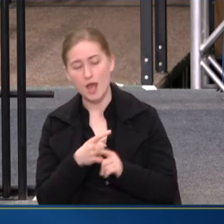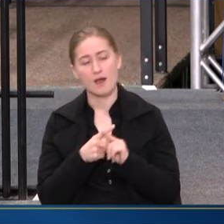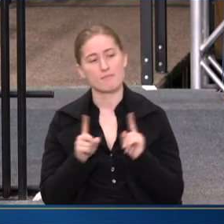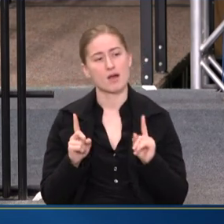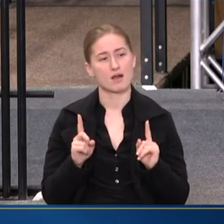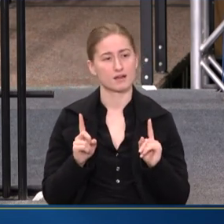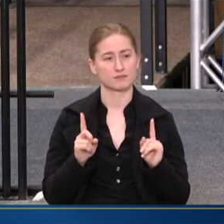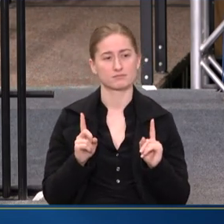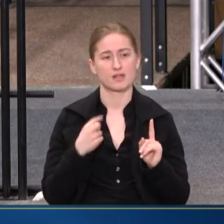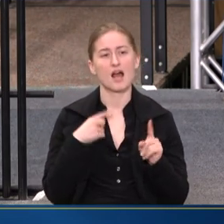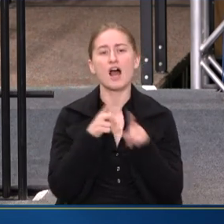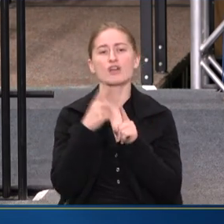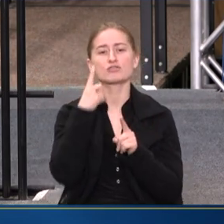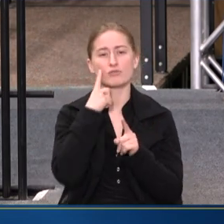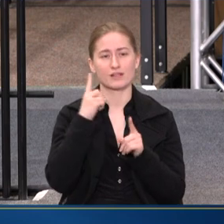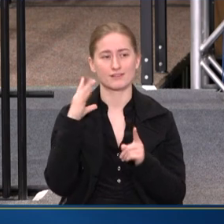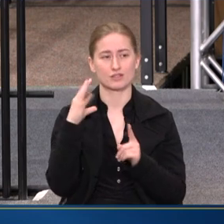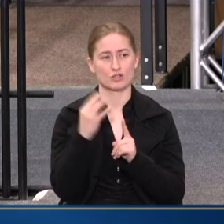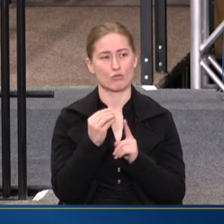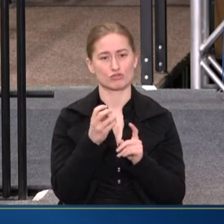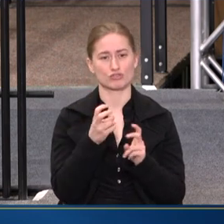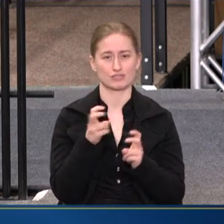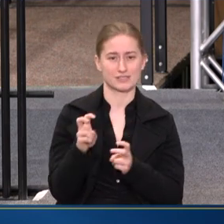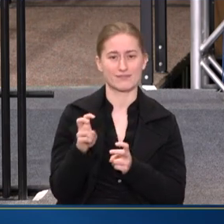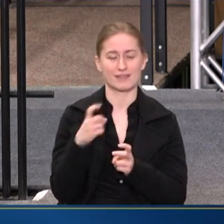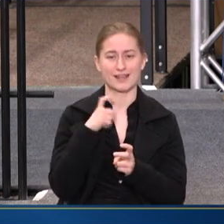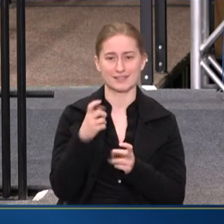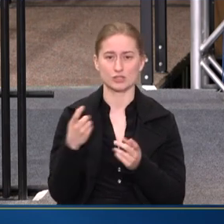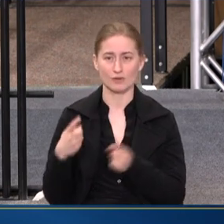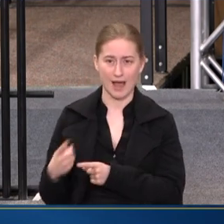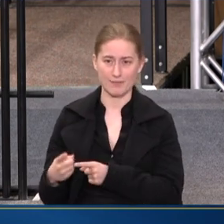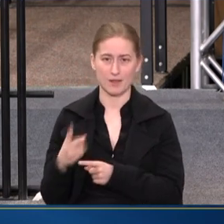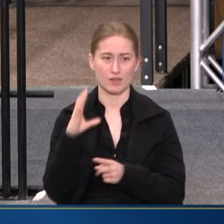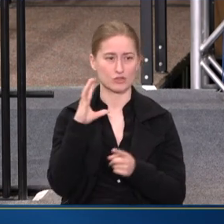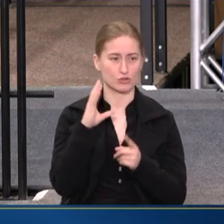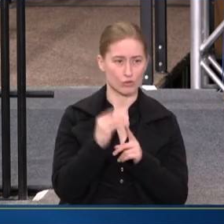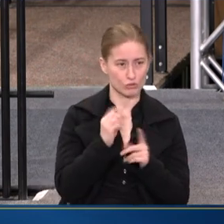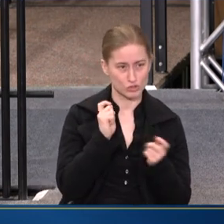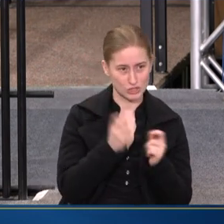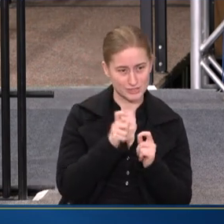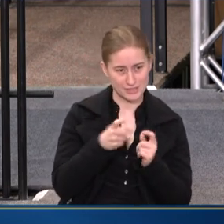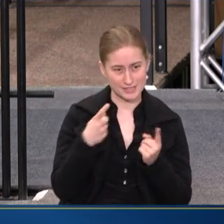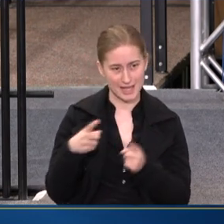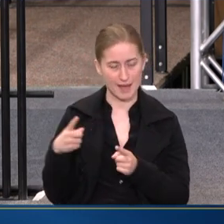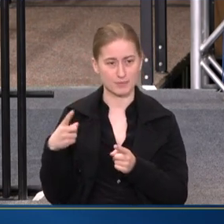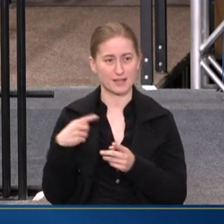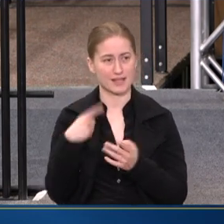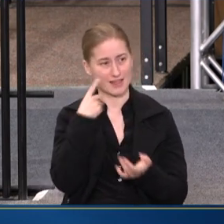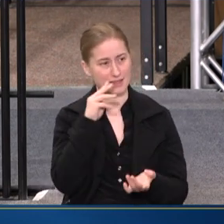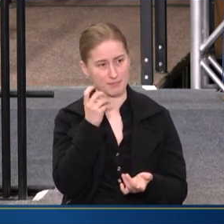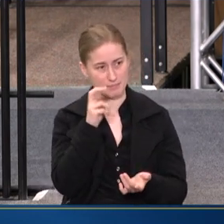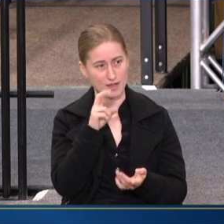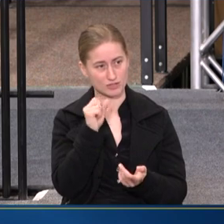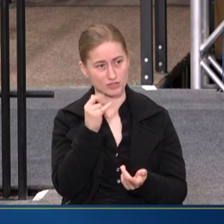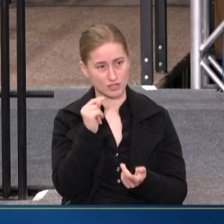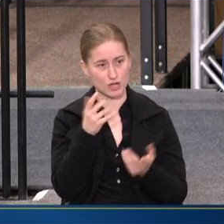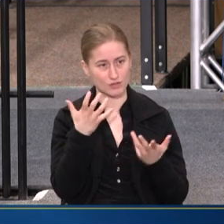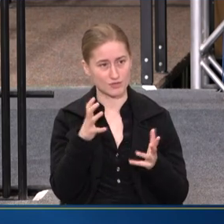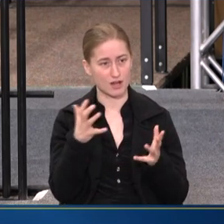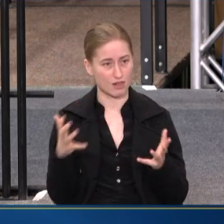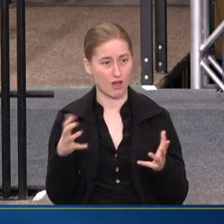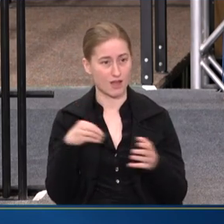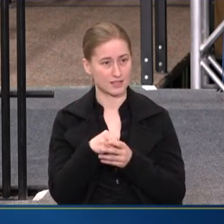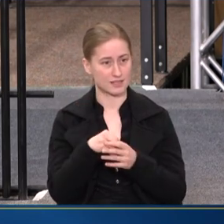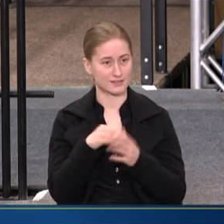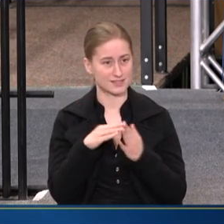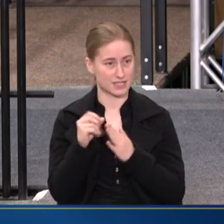you know, I also think there's a culture shift that needs to happen. There's culture change that needs to happen. Mayor Scott, I think you've done a lot of that in the city of